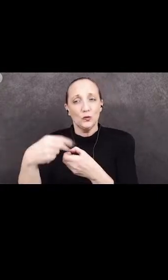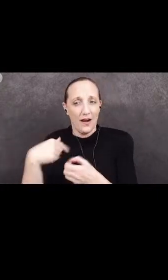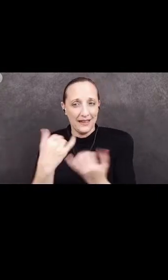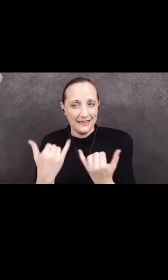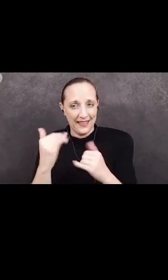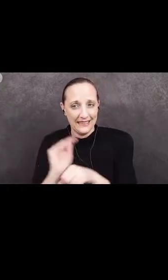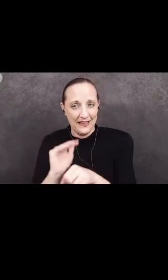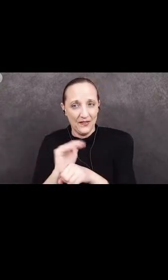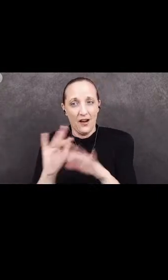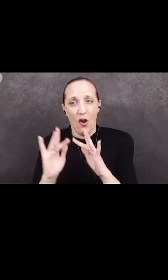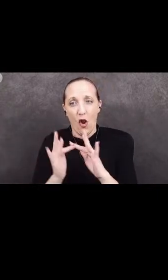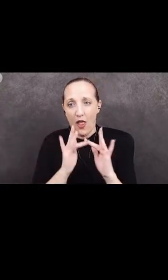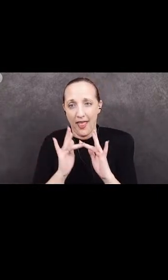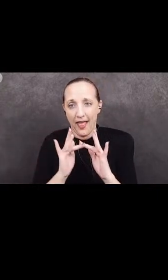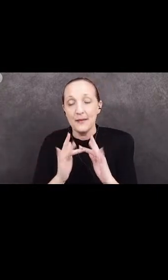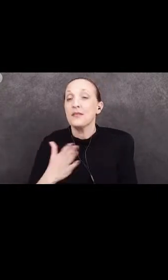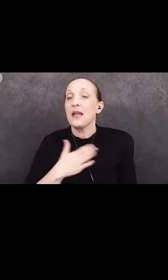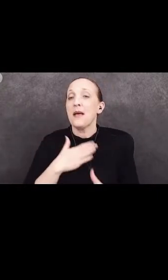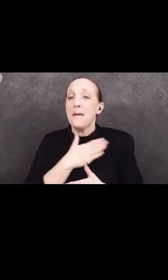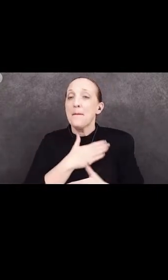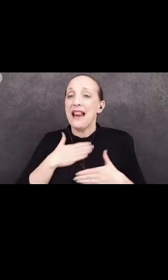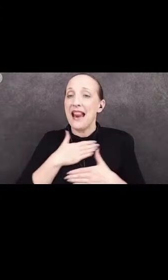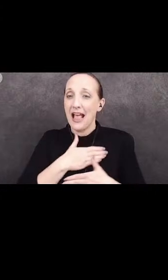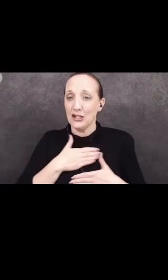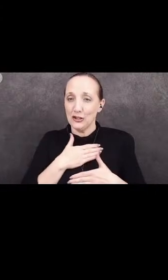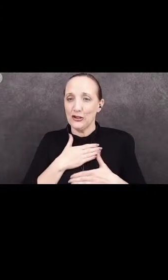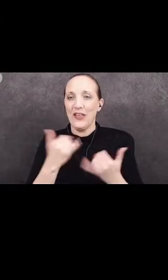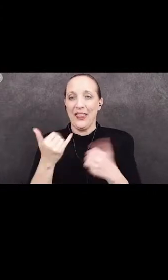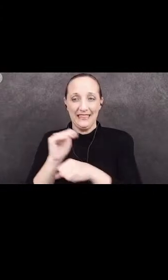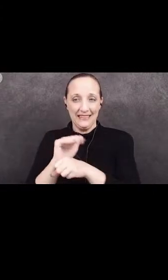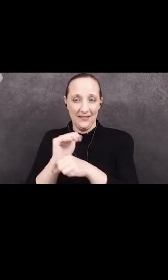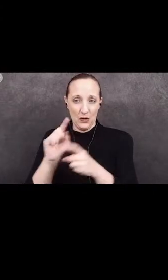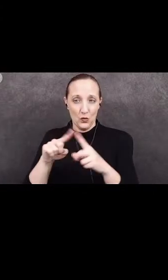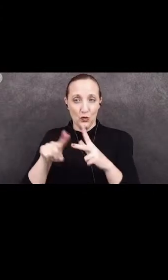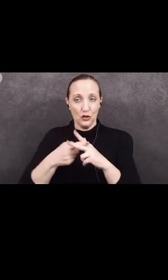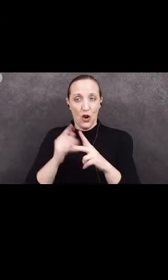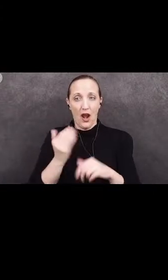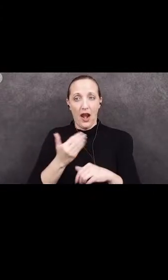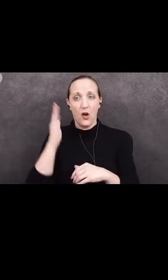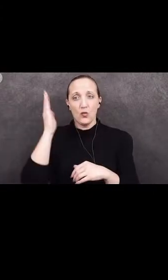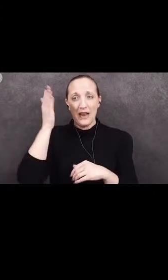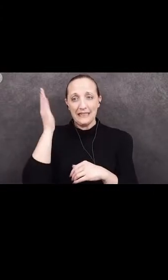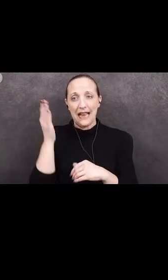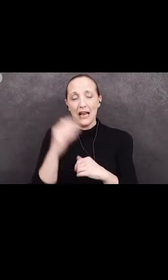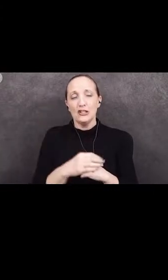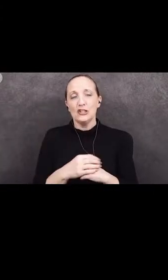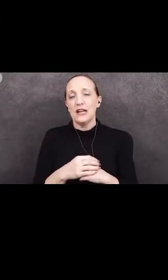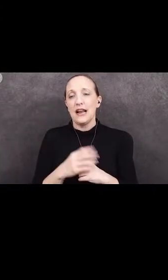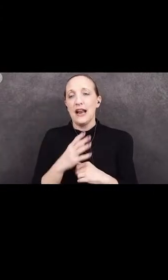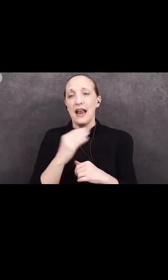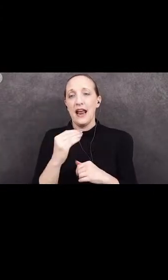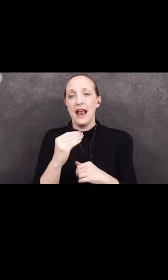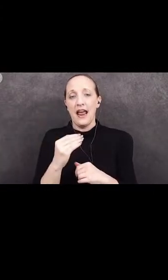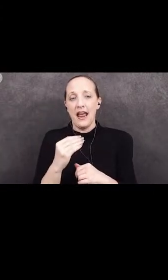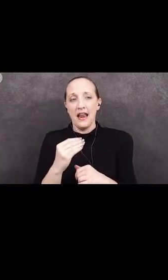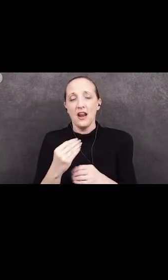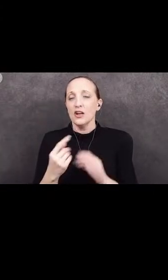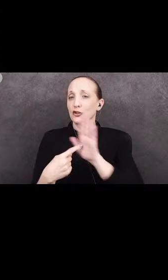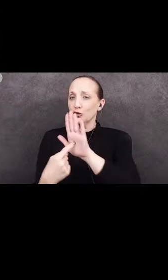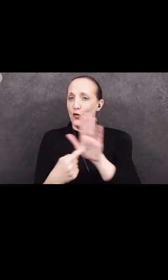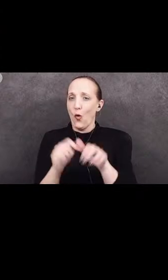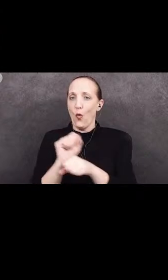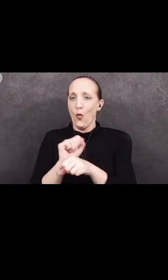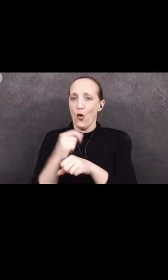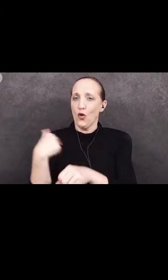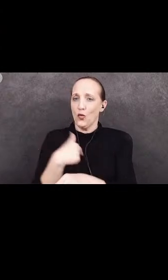online. It is my pleasure this evening to start our presentation and present the work that we have